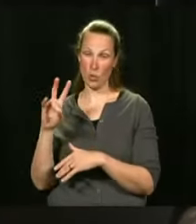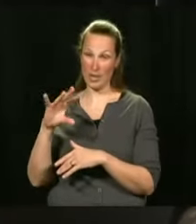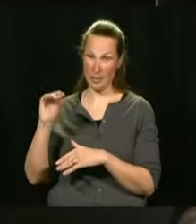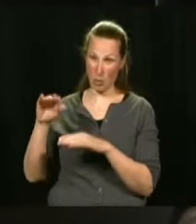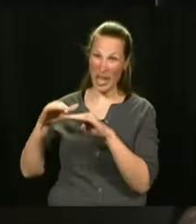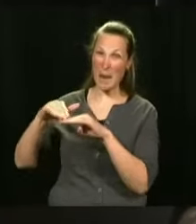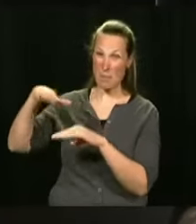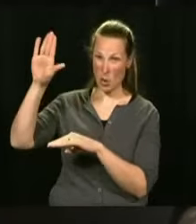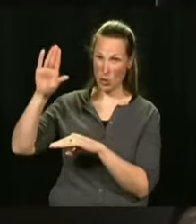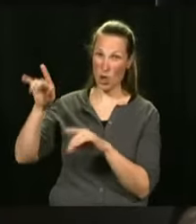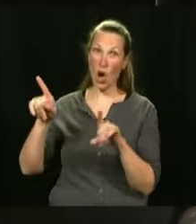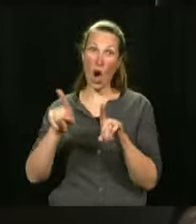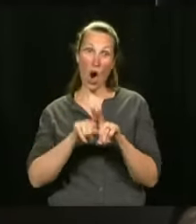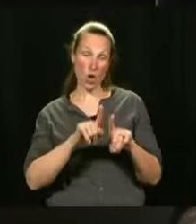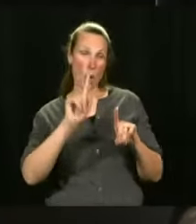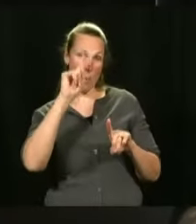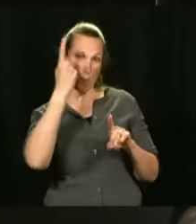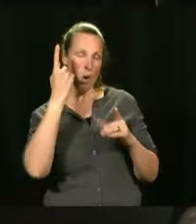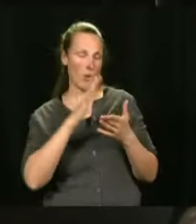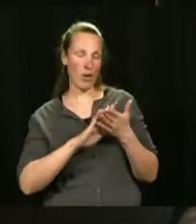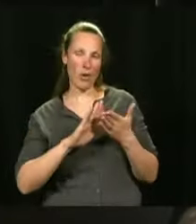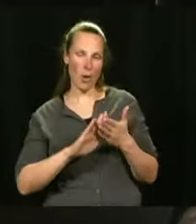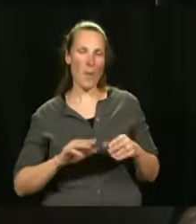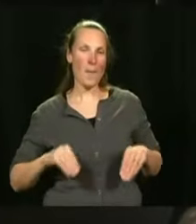surpass them, as Mr. Dubé says.